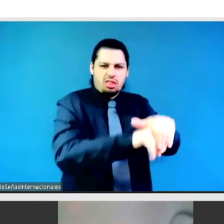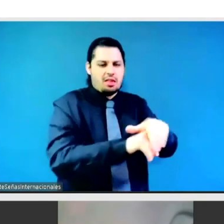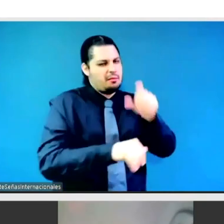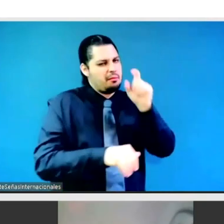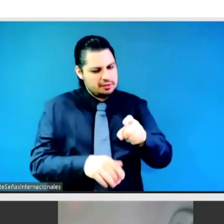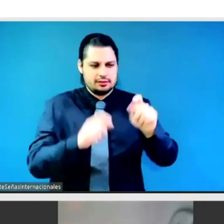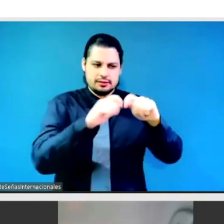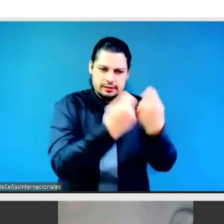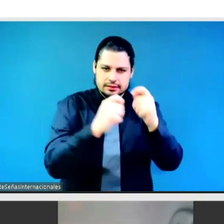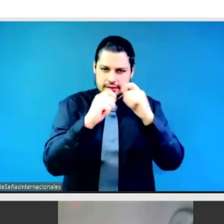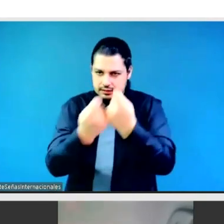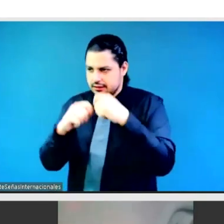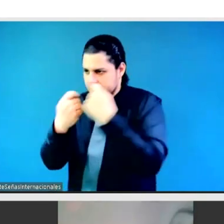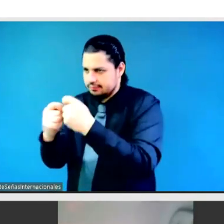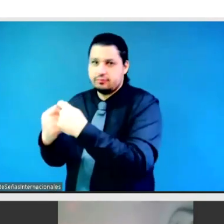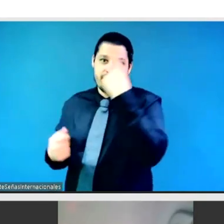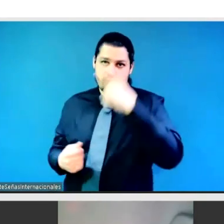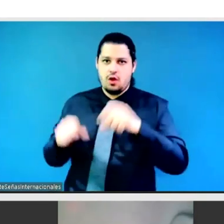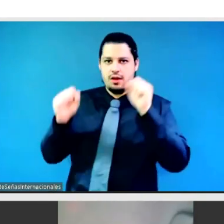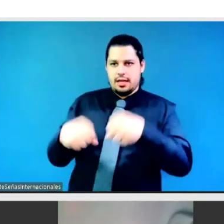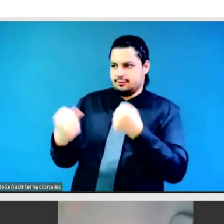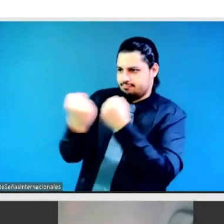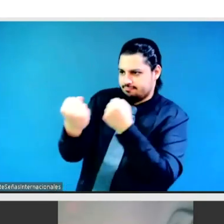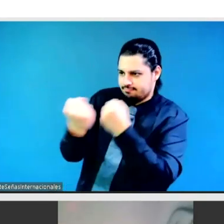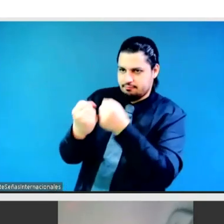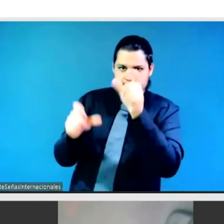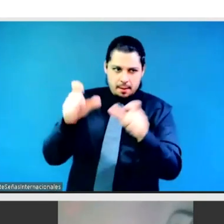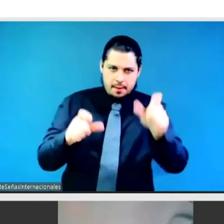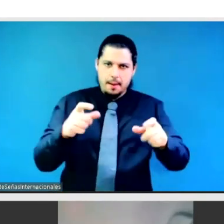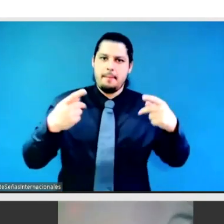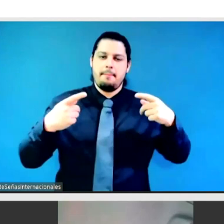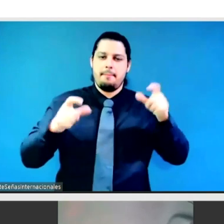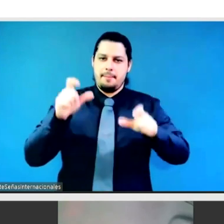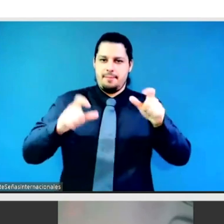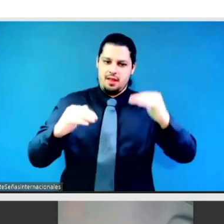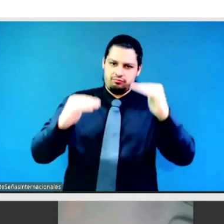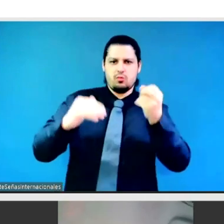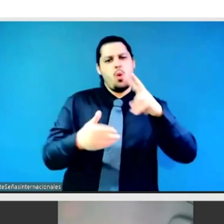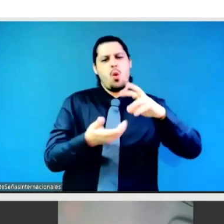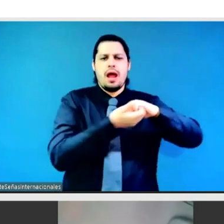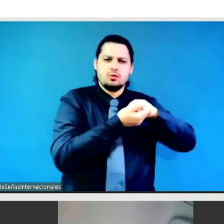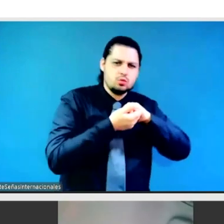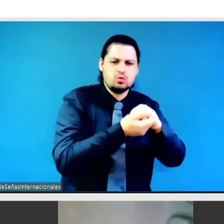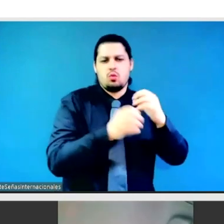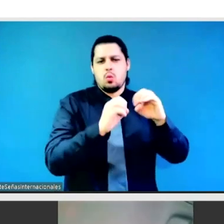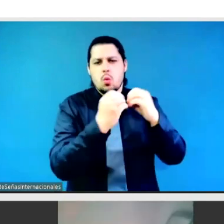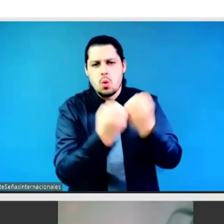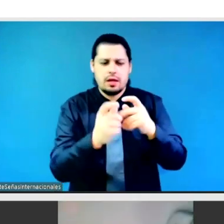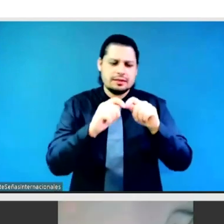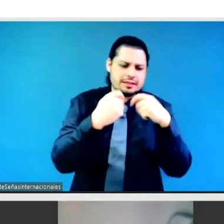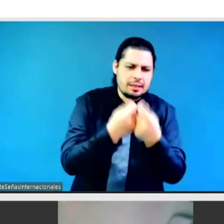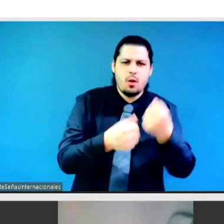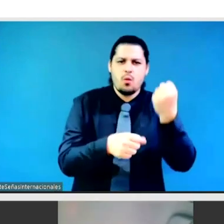that by 2026 organizations and institutions in all sector practices accountability